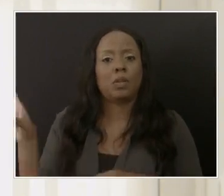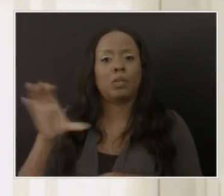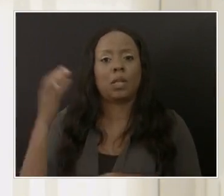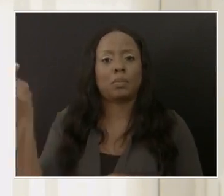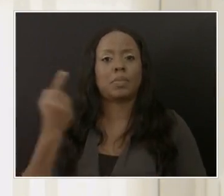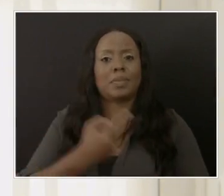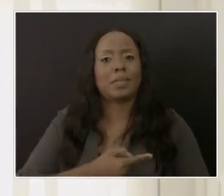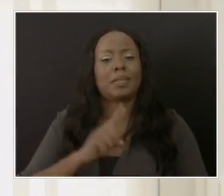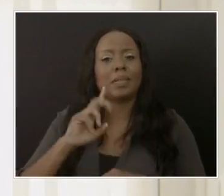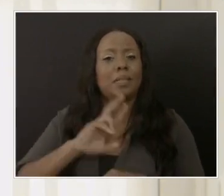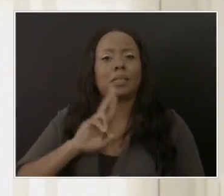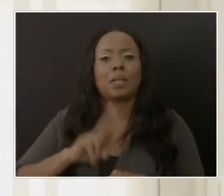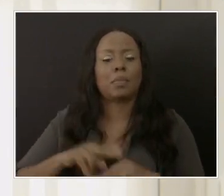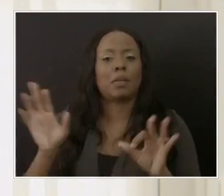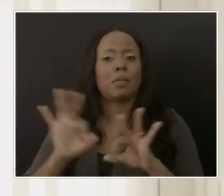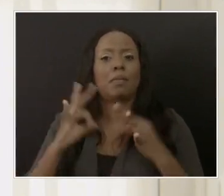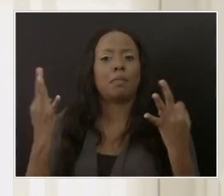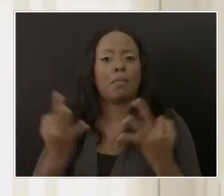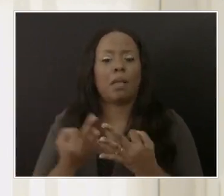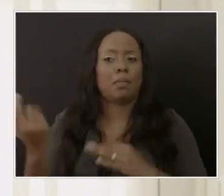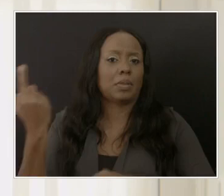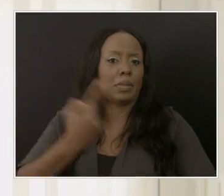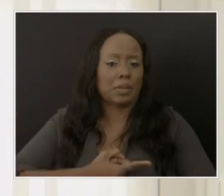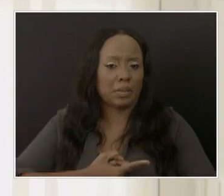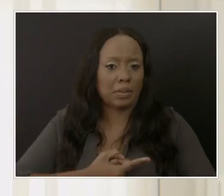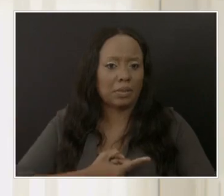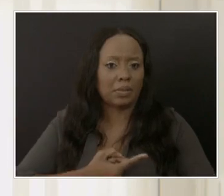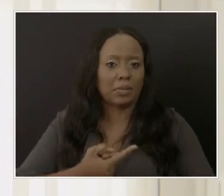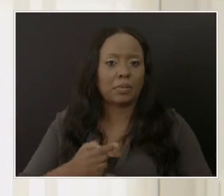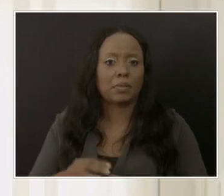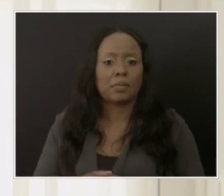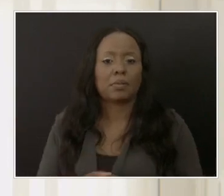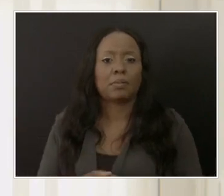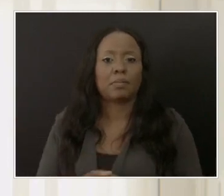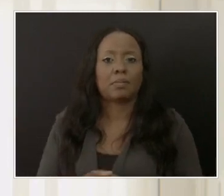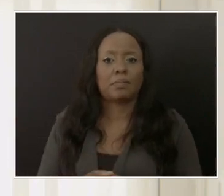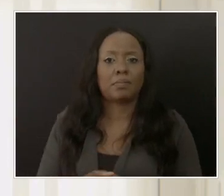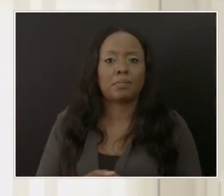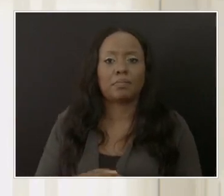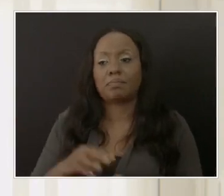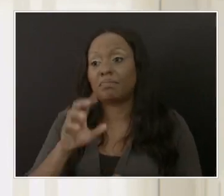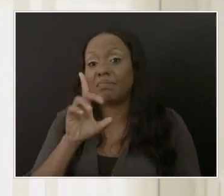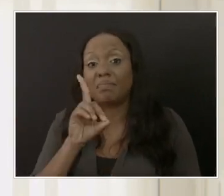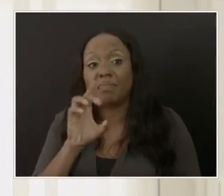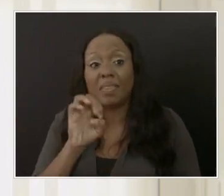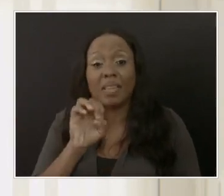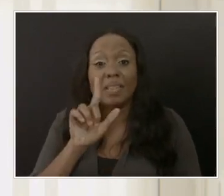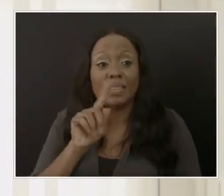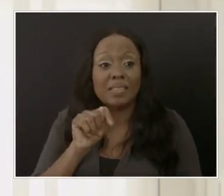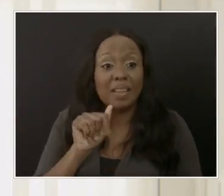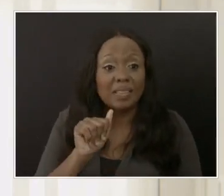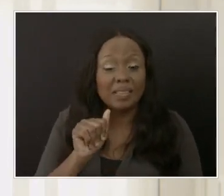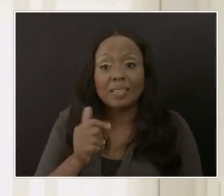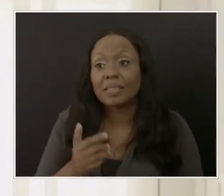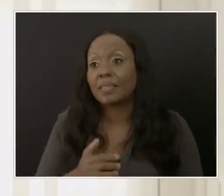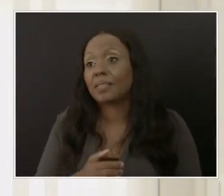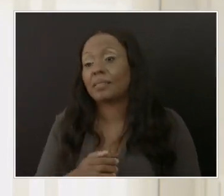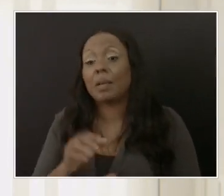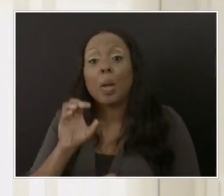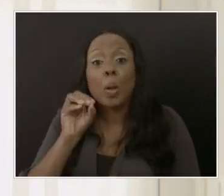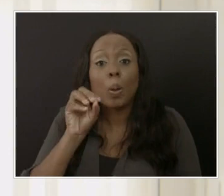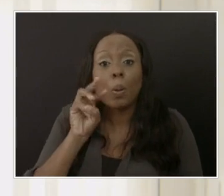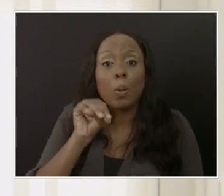So when it comes to where we are right now with Delta, the uncertainty with respect to Omicron,